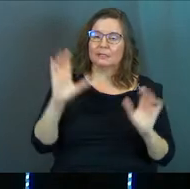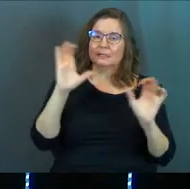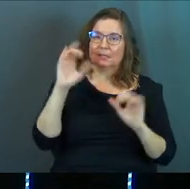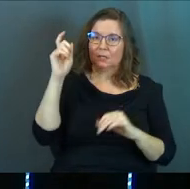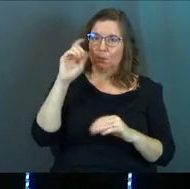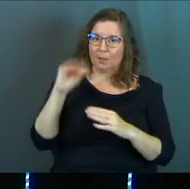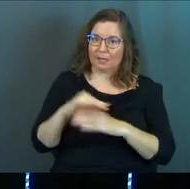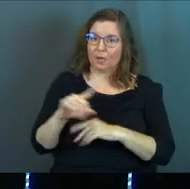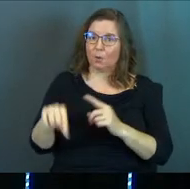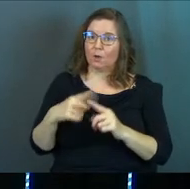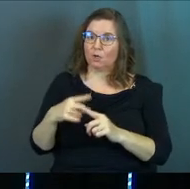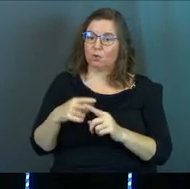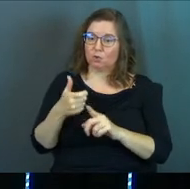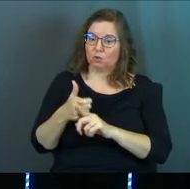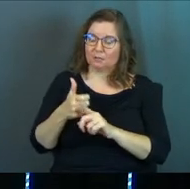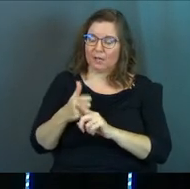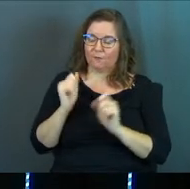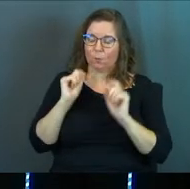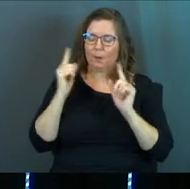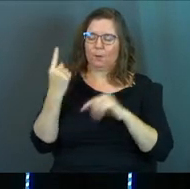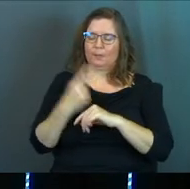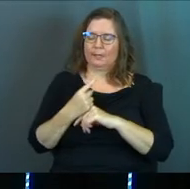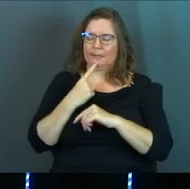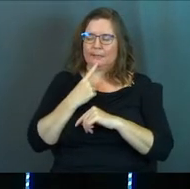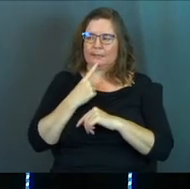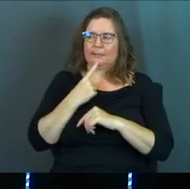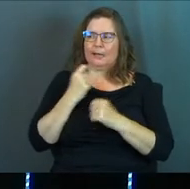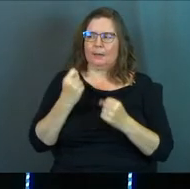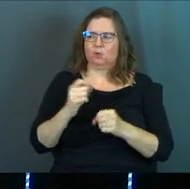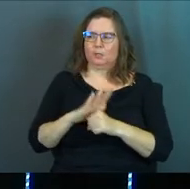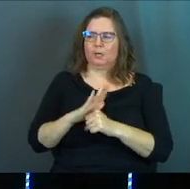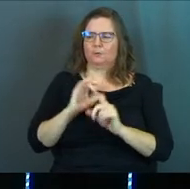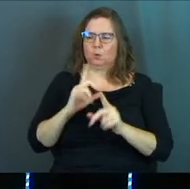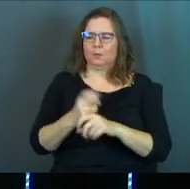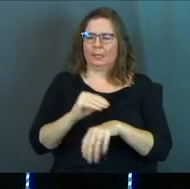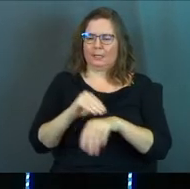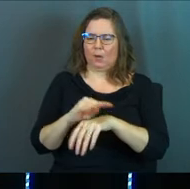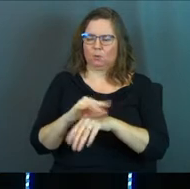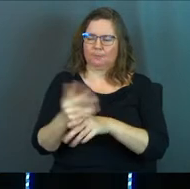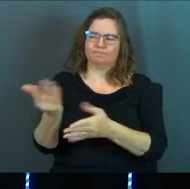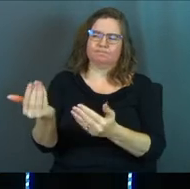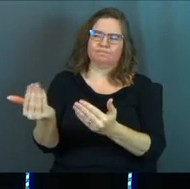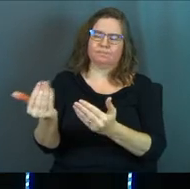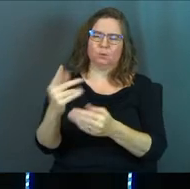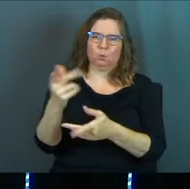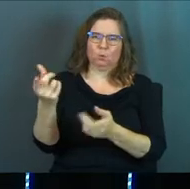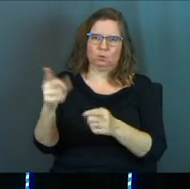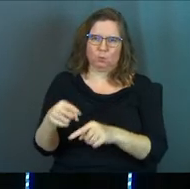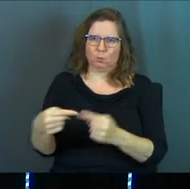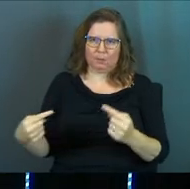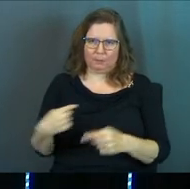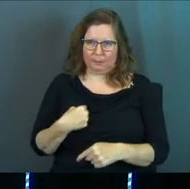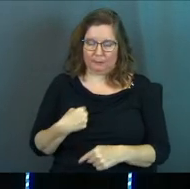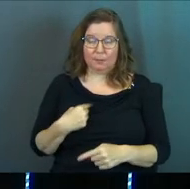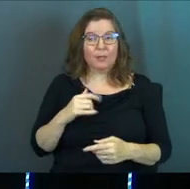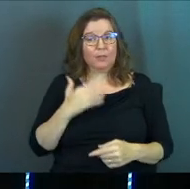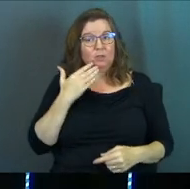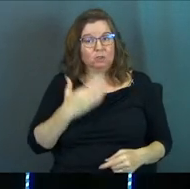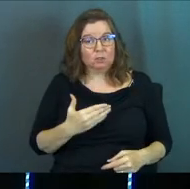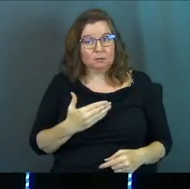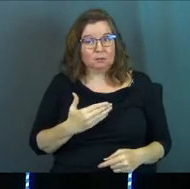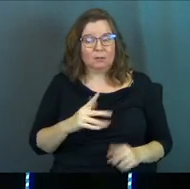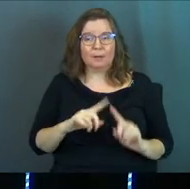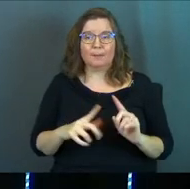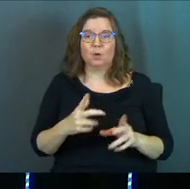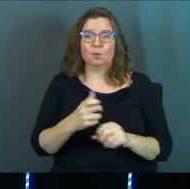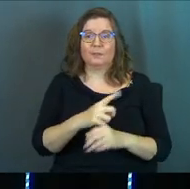seeking wise counsel is when you proactively wake up one day and say, I'm strong enough to go get counsel from somebody who might not agree with me. And that's good.